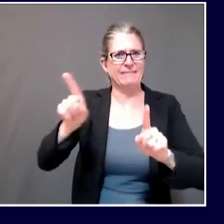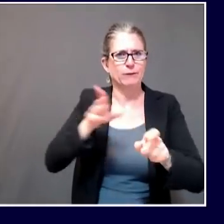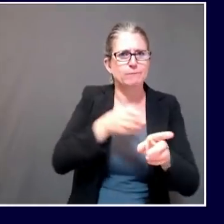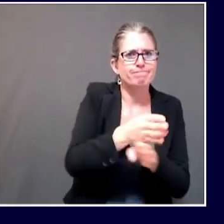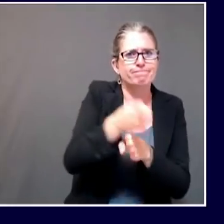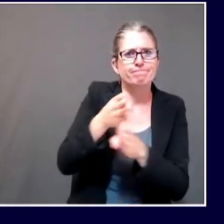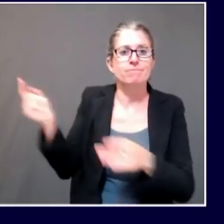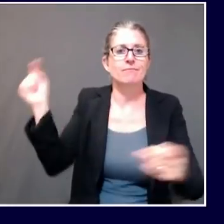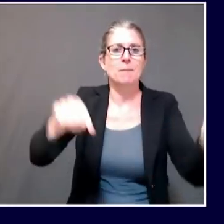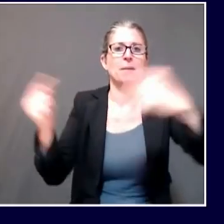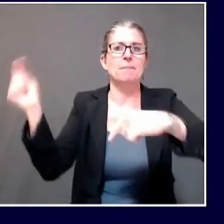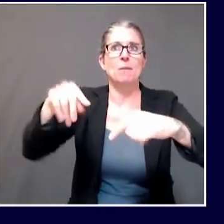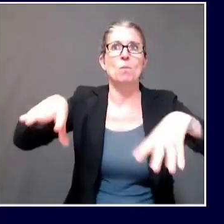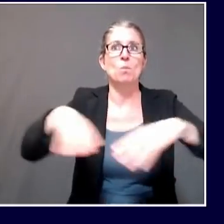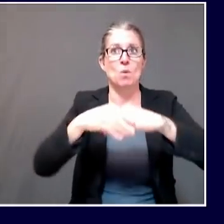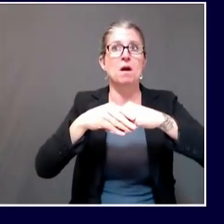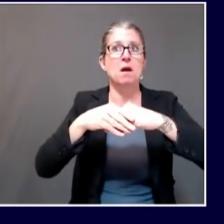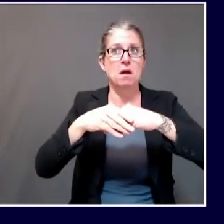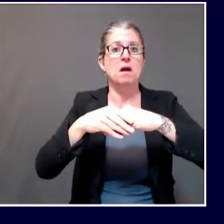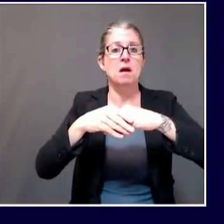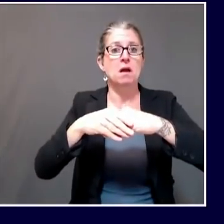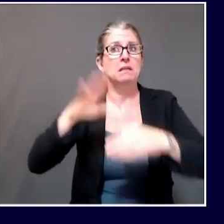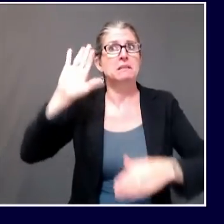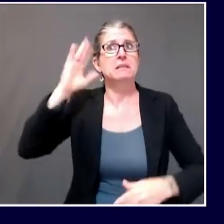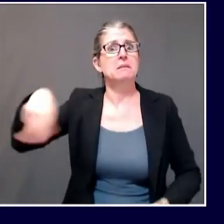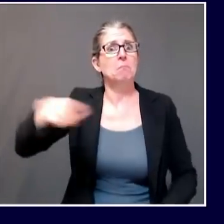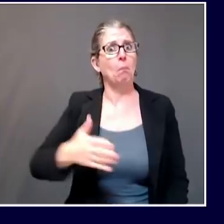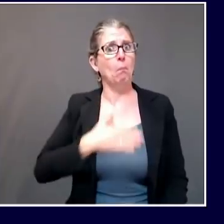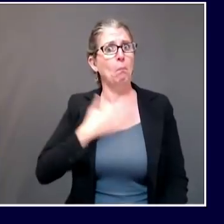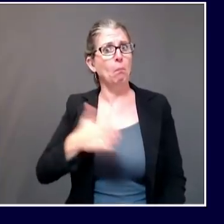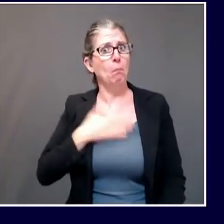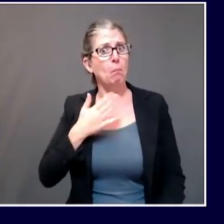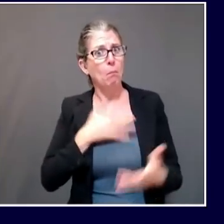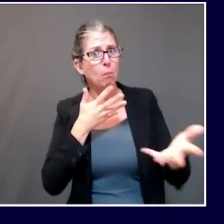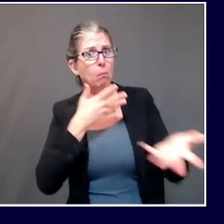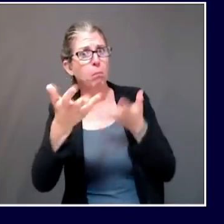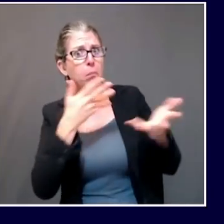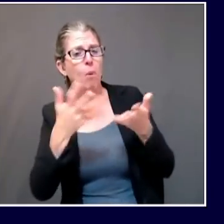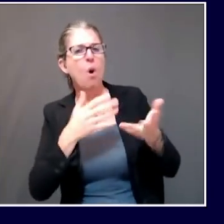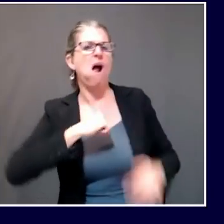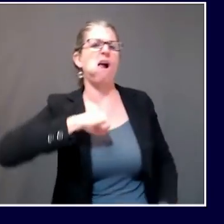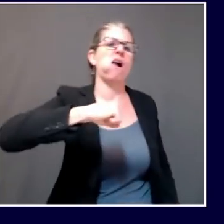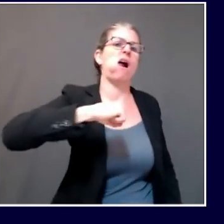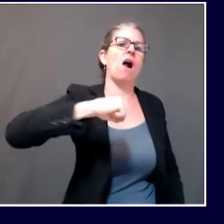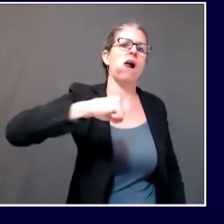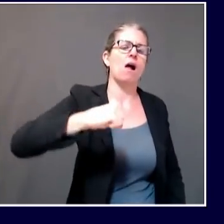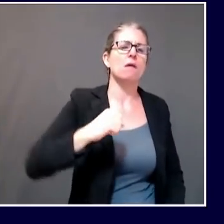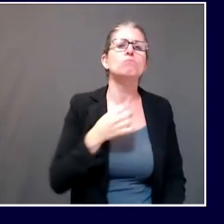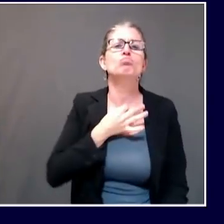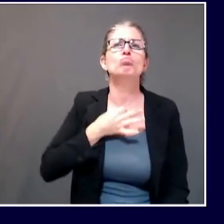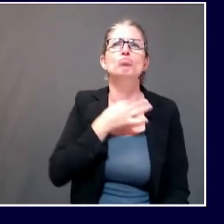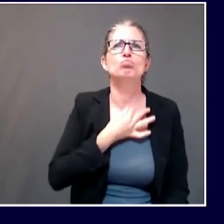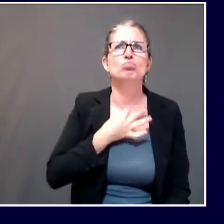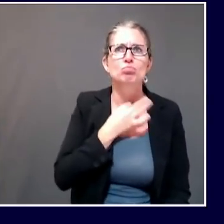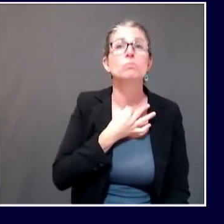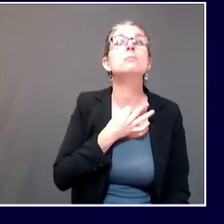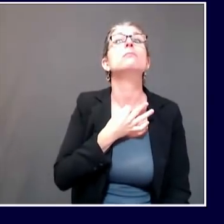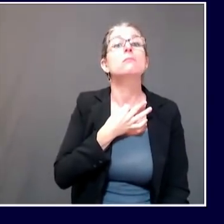Can you talk a little bit more about whether there's a potential link between the Sanford Baptist Church